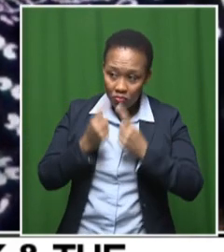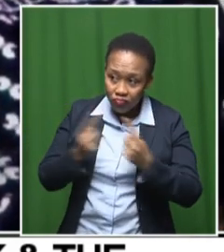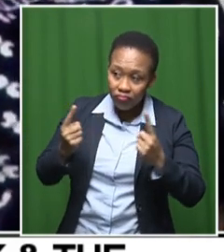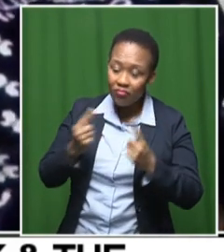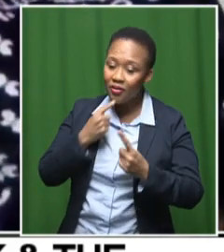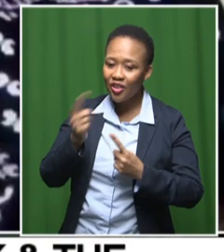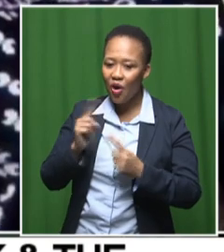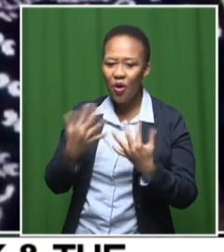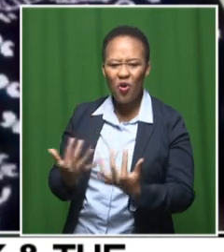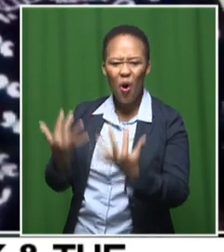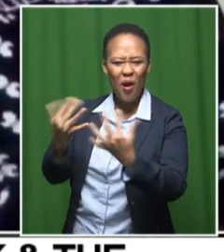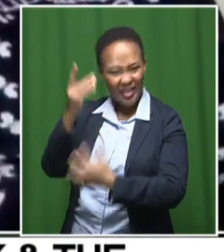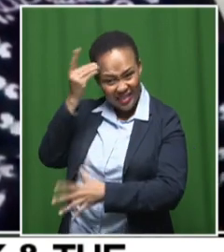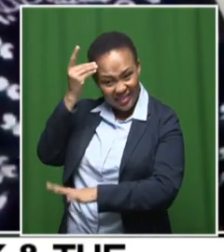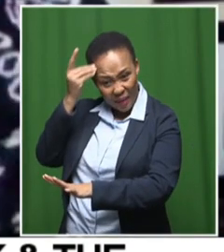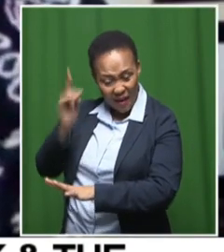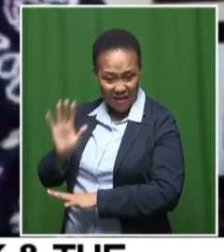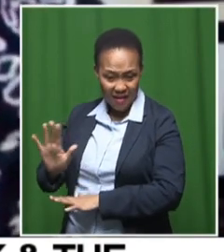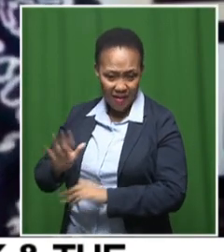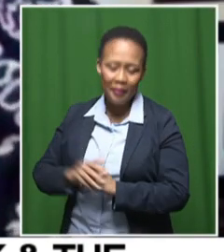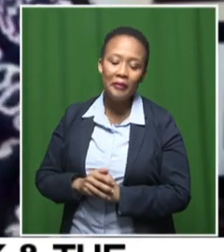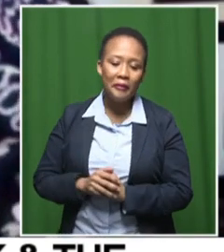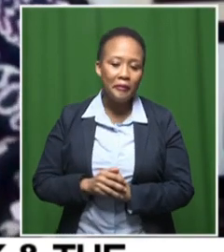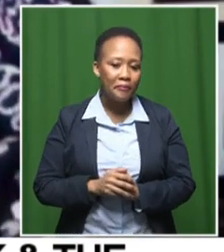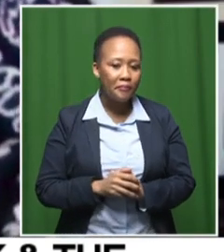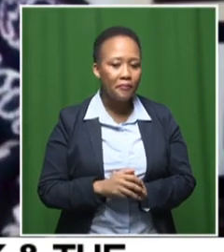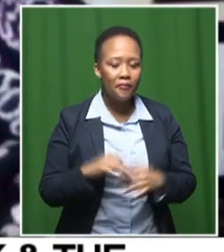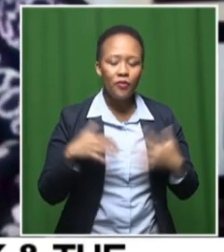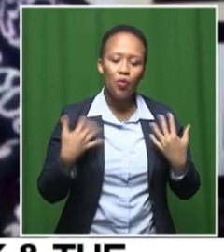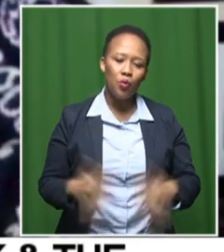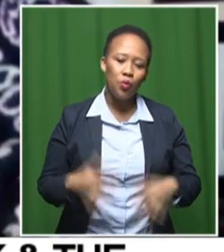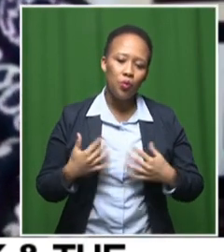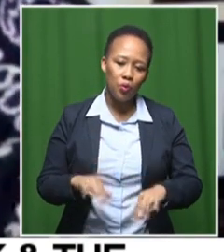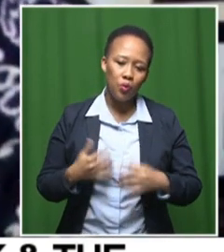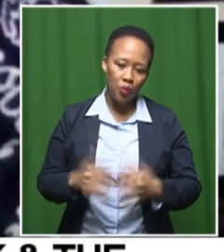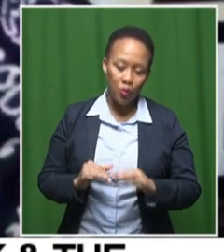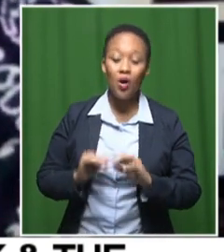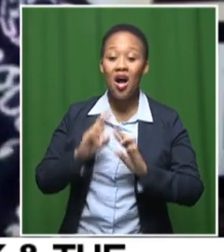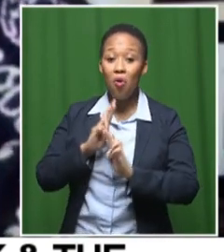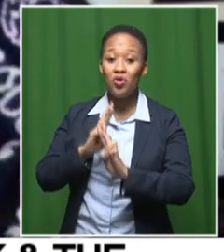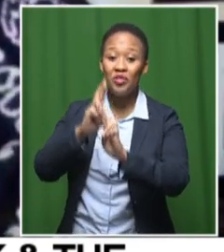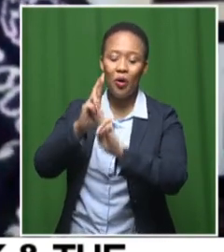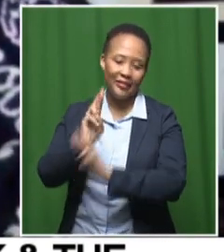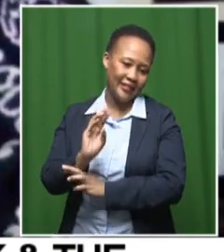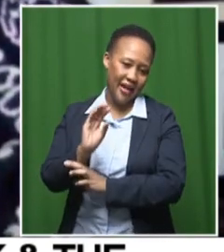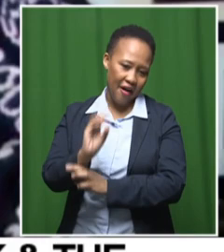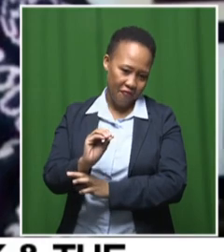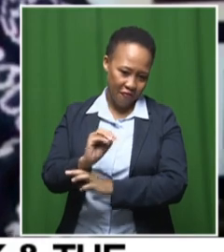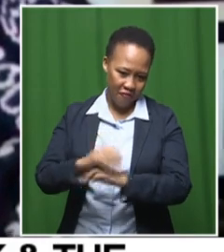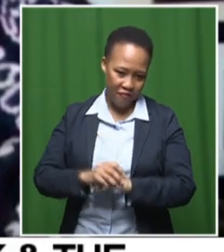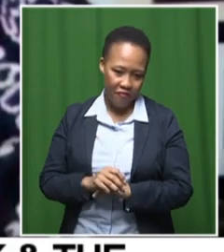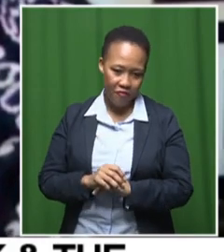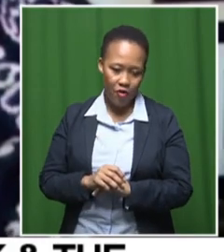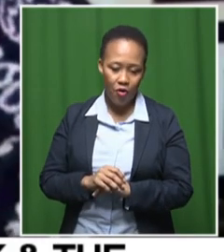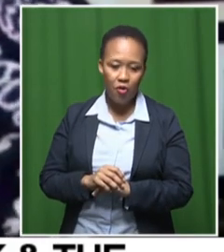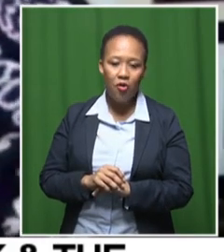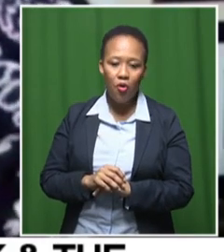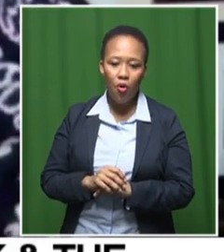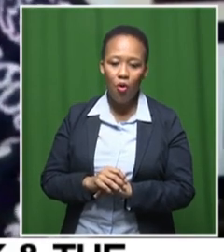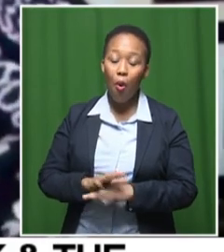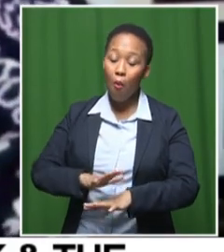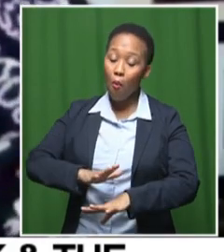We have had an incredible response. We've been doing mostly morning